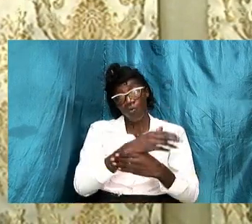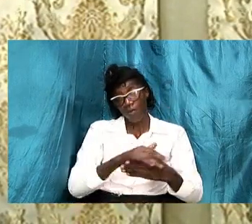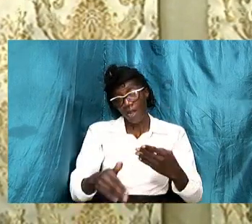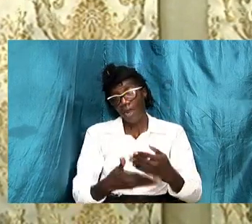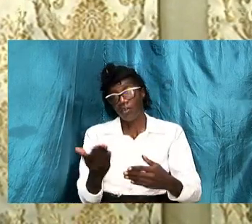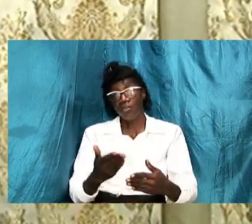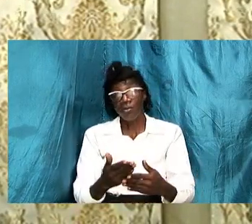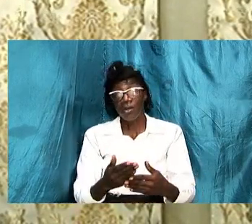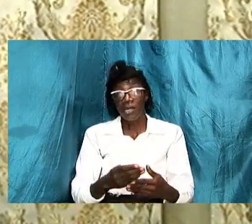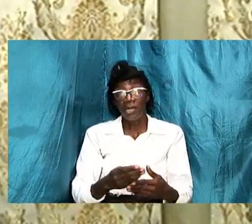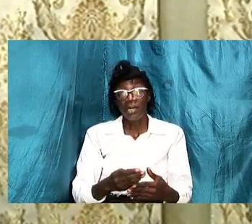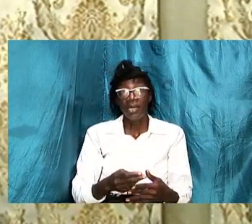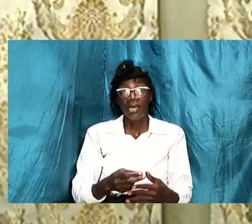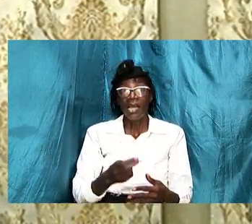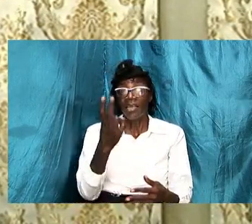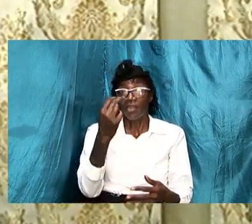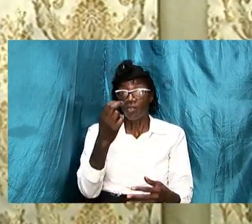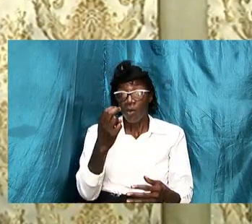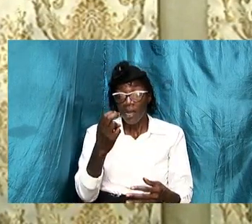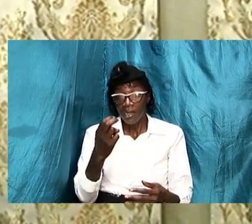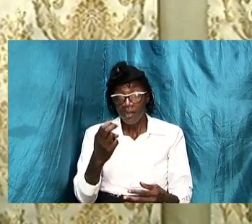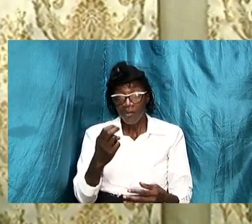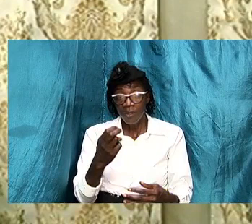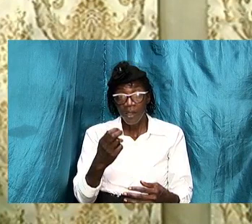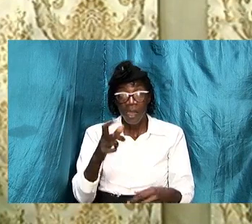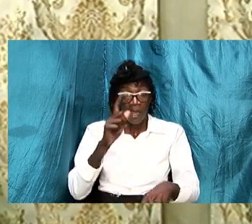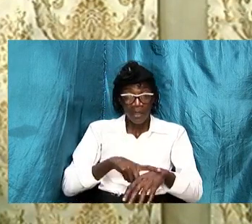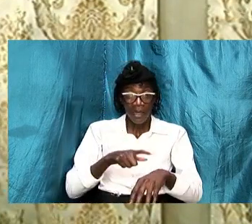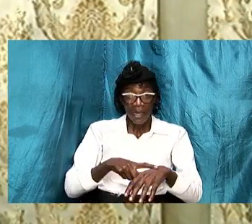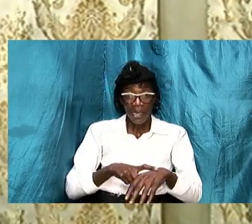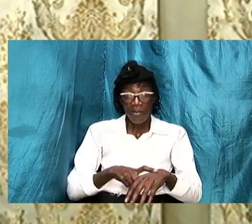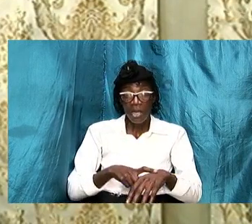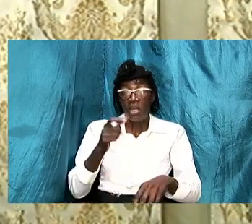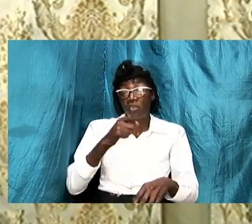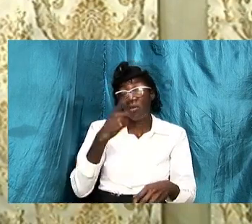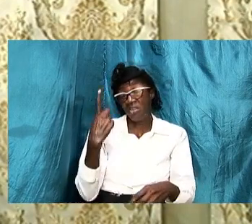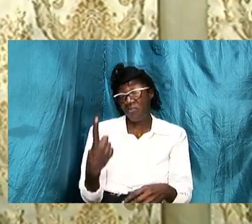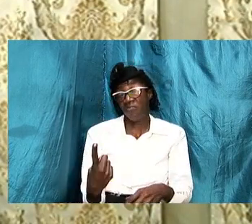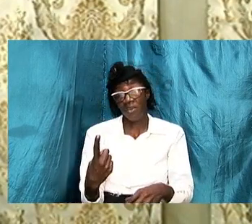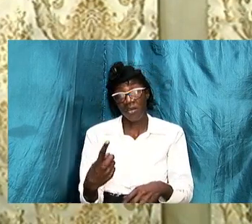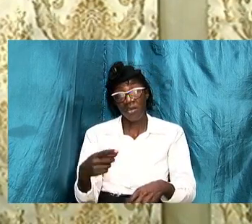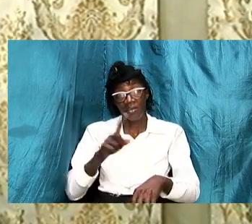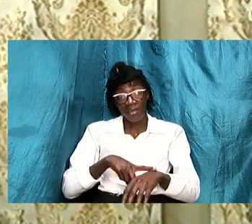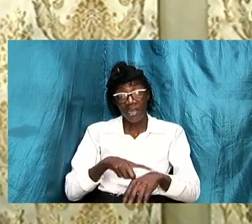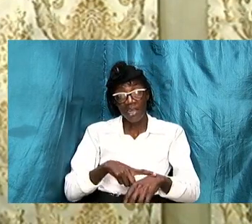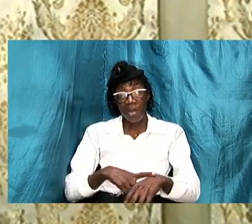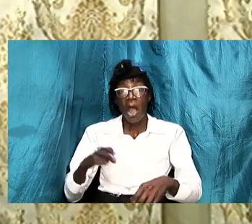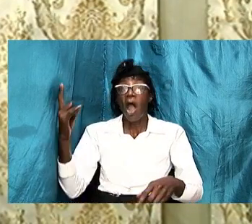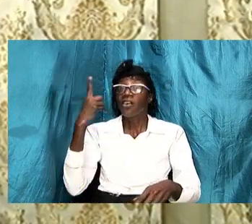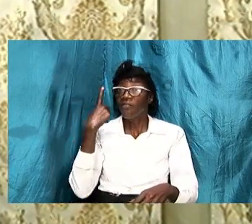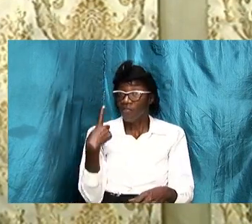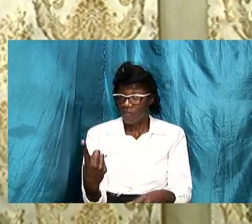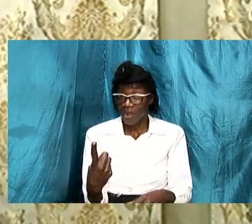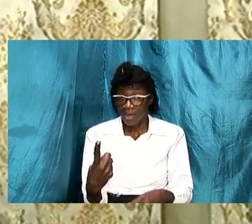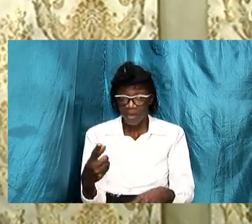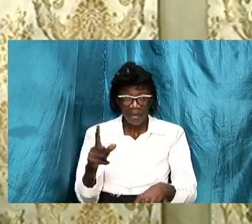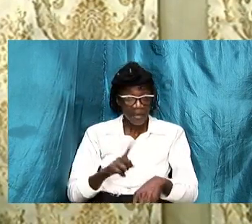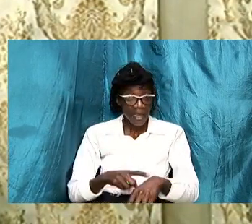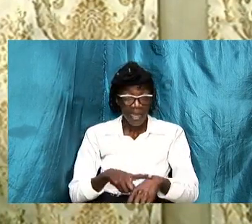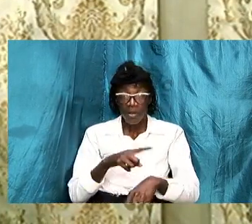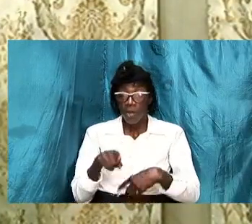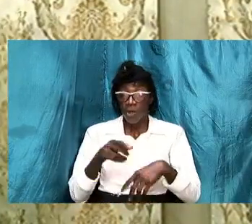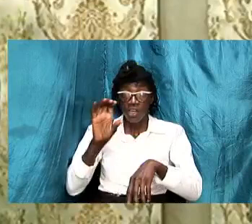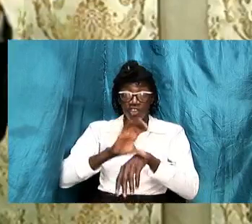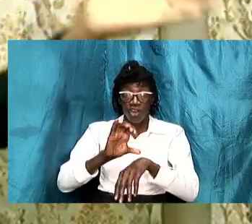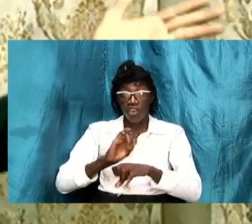or today in the 21st century or if it was in the first century when the church was just born if it goes